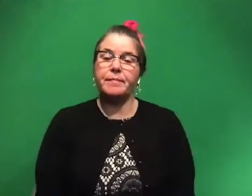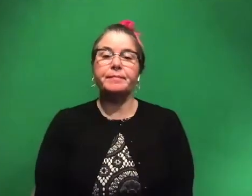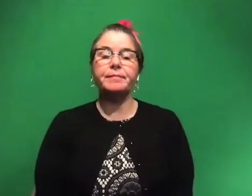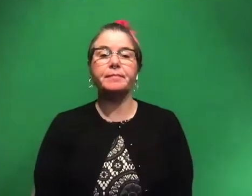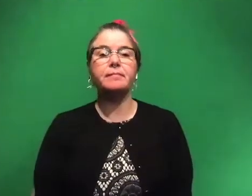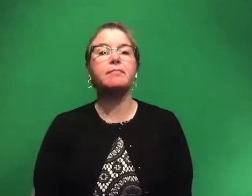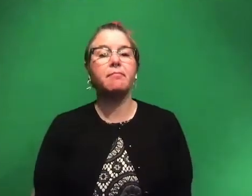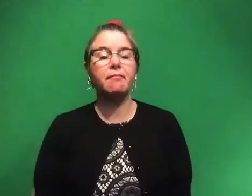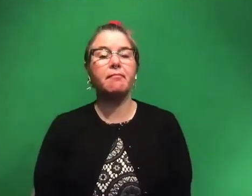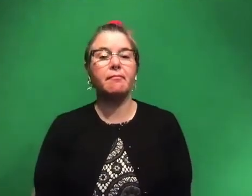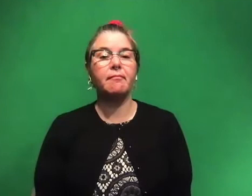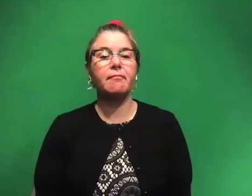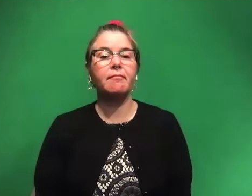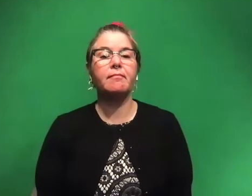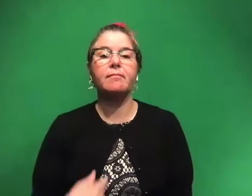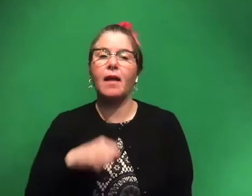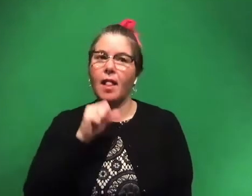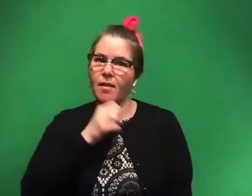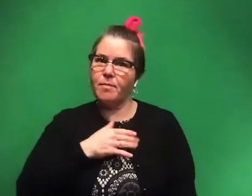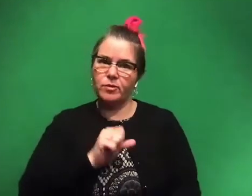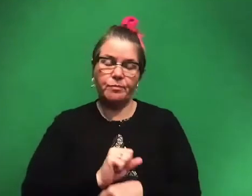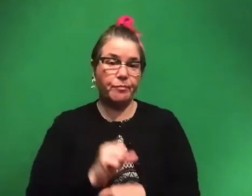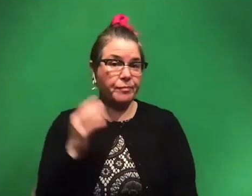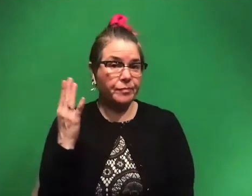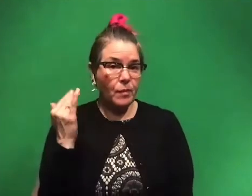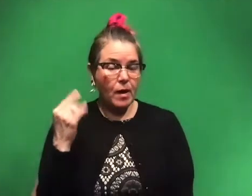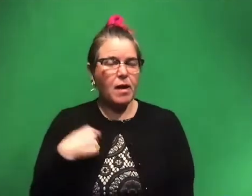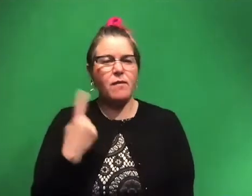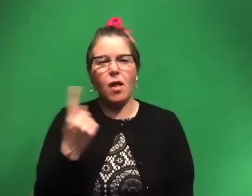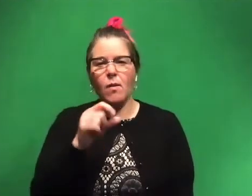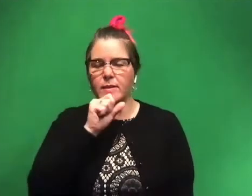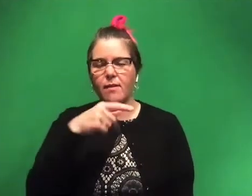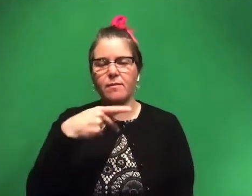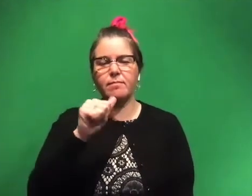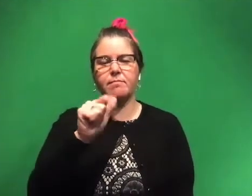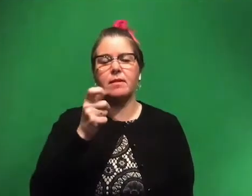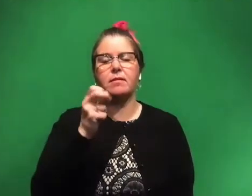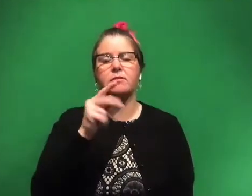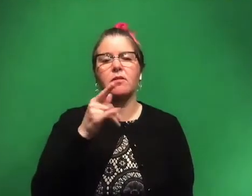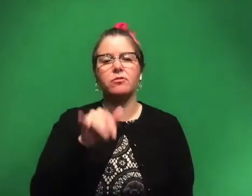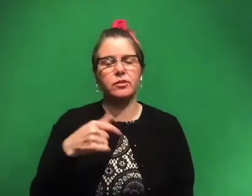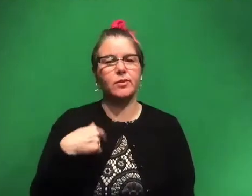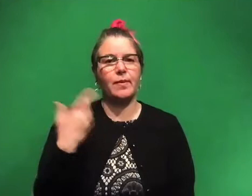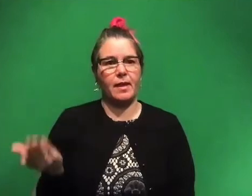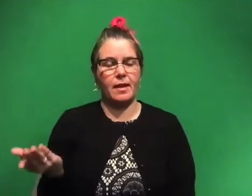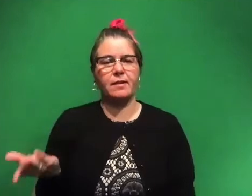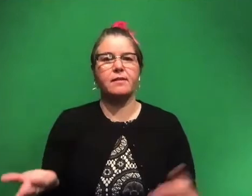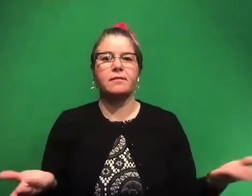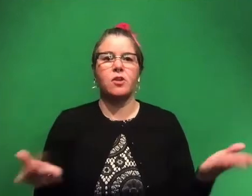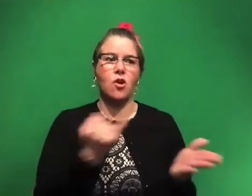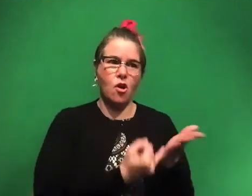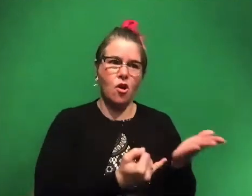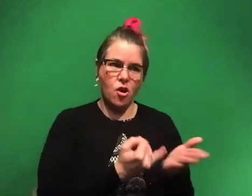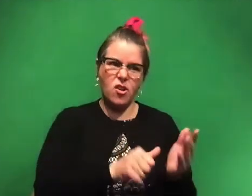And I love this job because I've always loved paleontology. So I get that and I love art and other